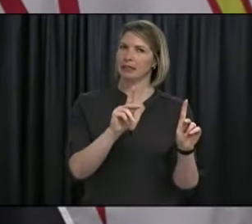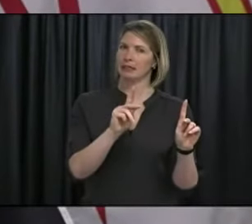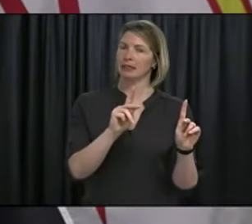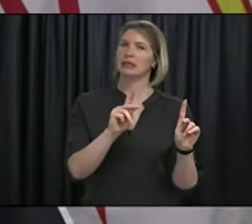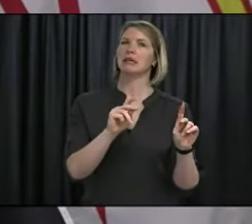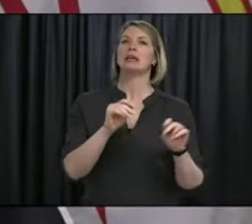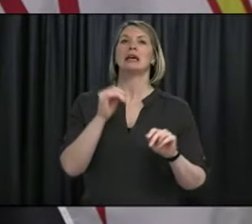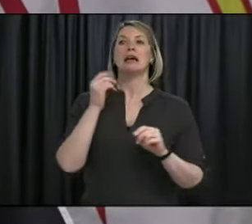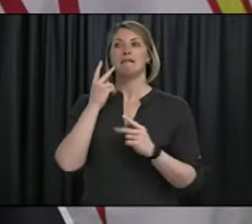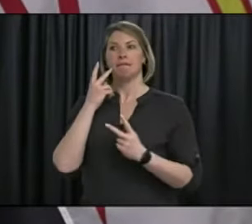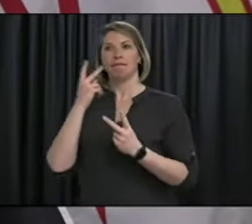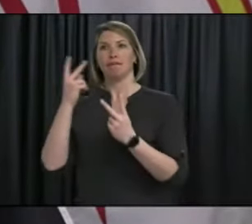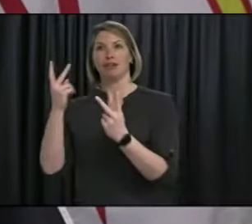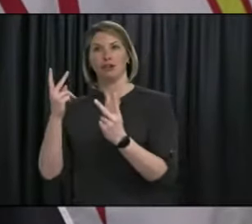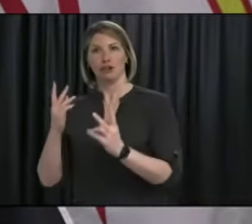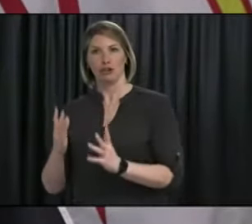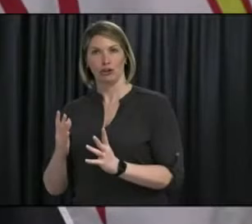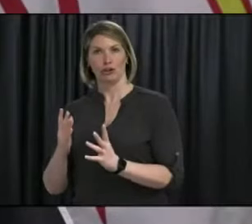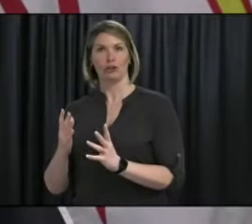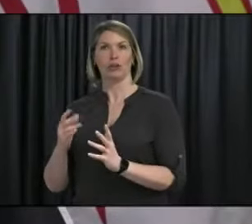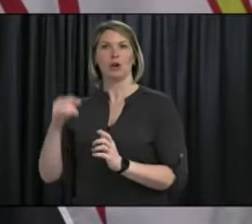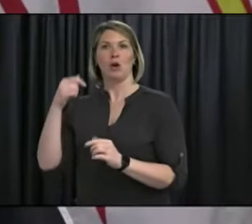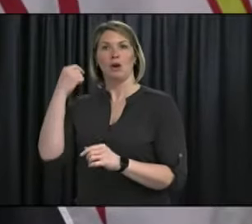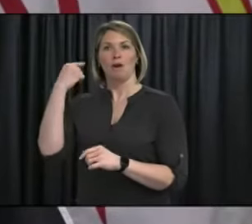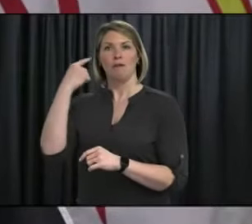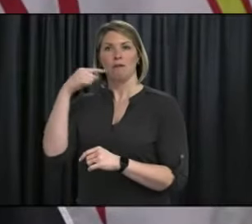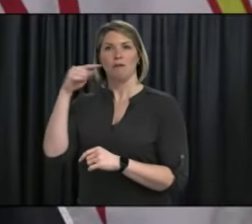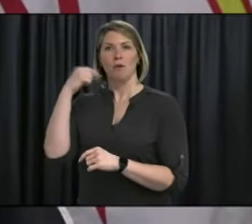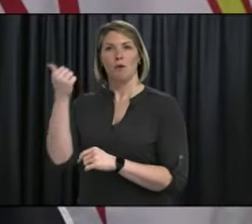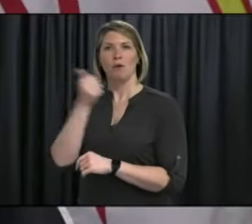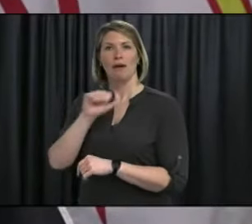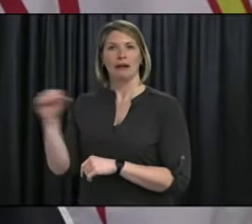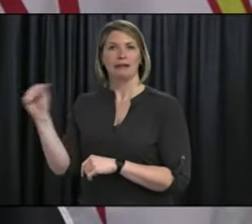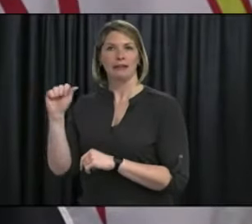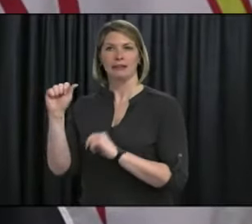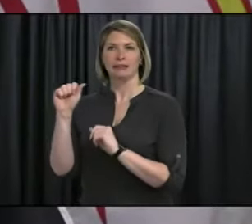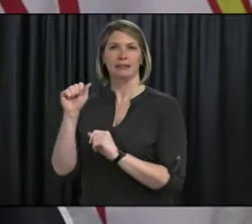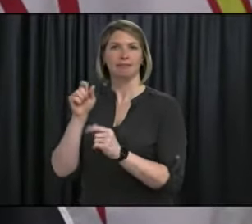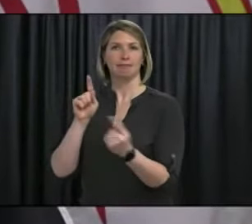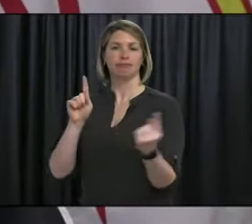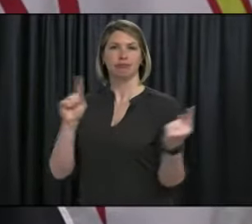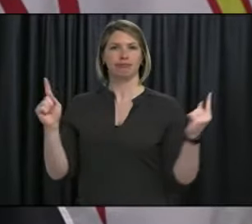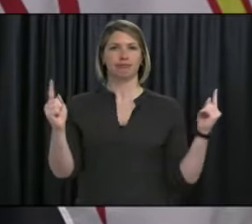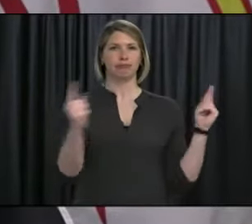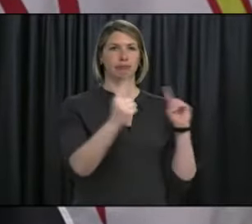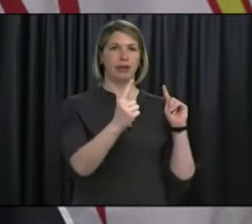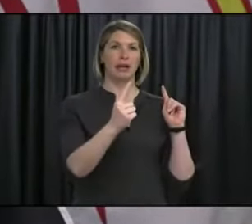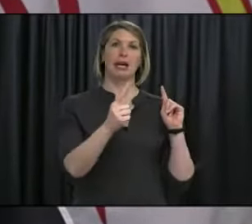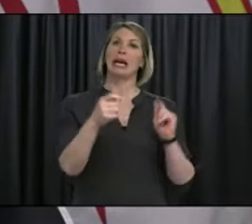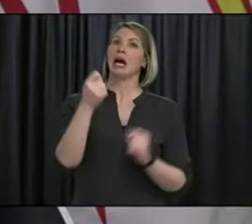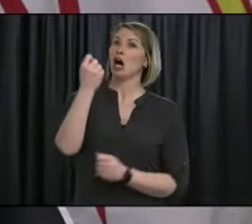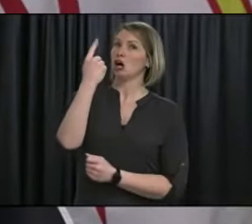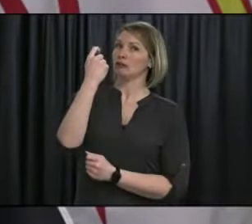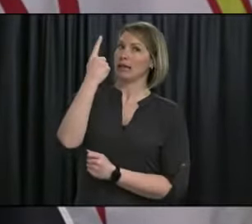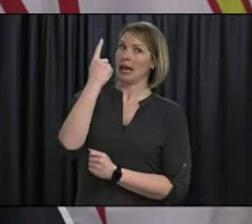appointment only, with no lineups forming. Individuals must maintain six feet between themselves and the Easter Bunny.